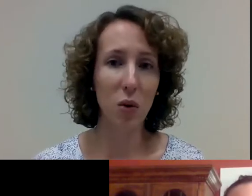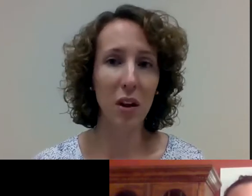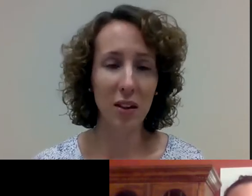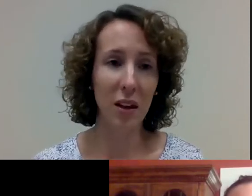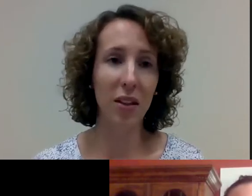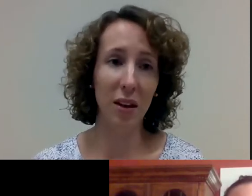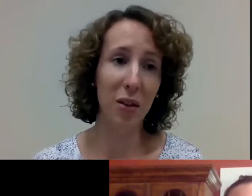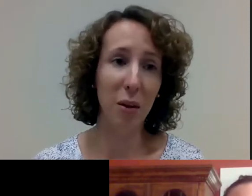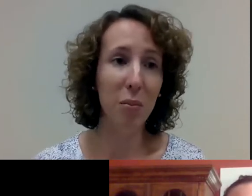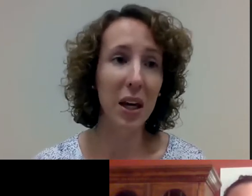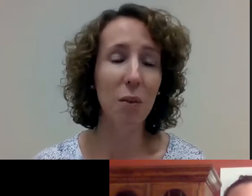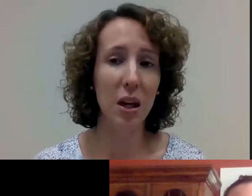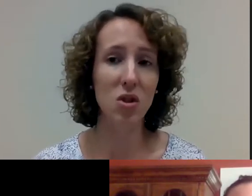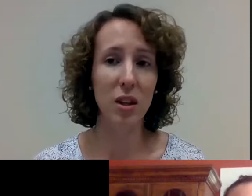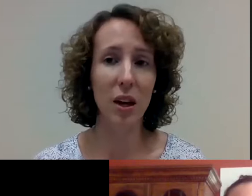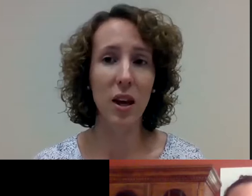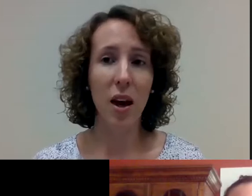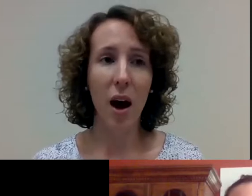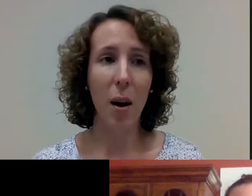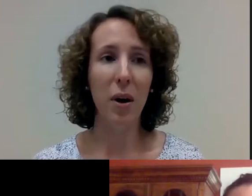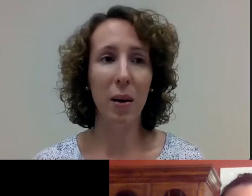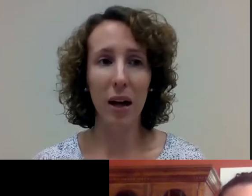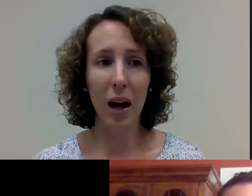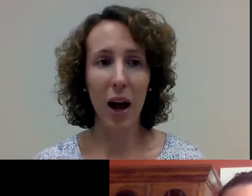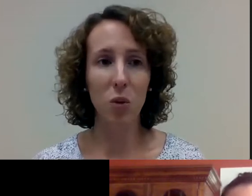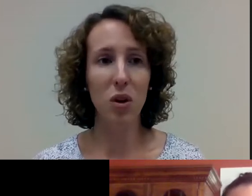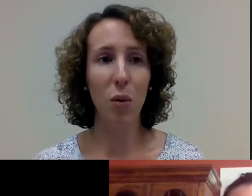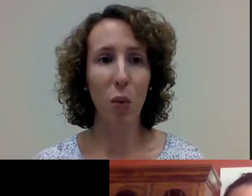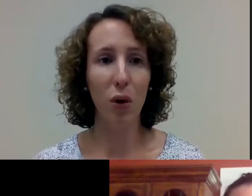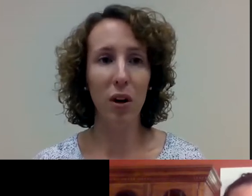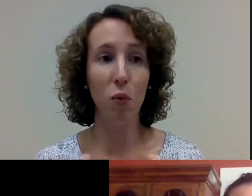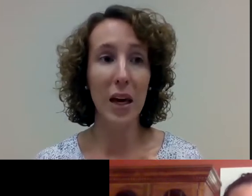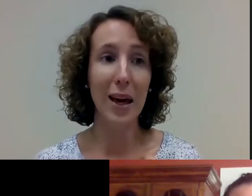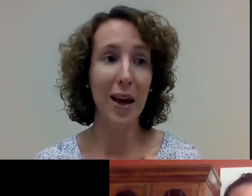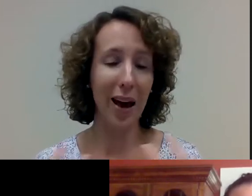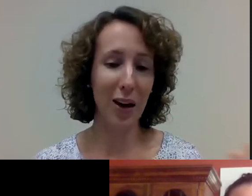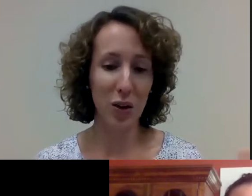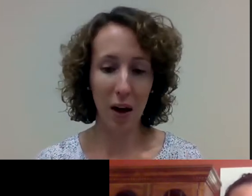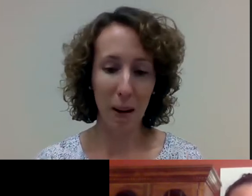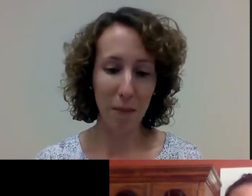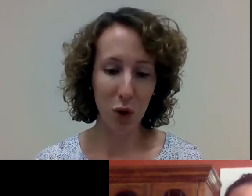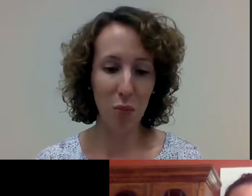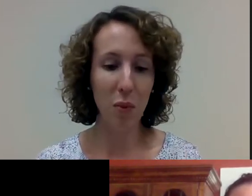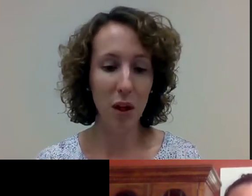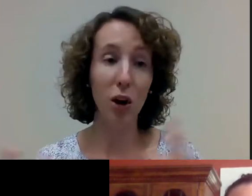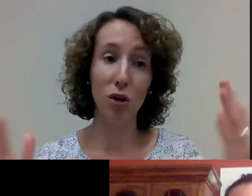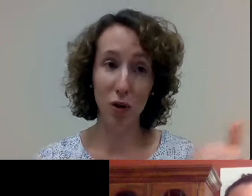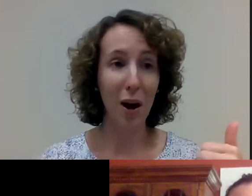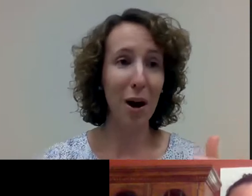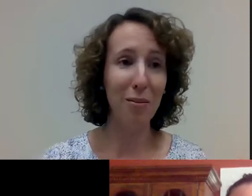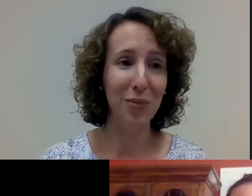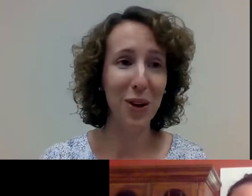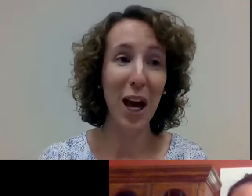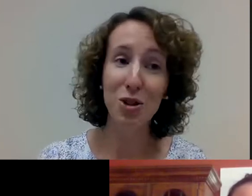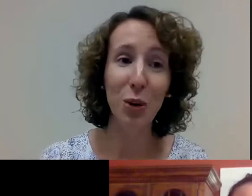Fi is really the key piece to this. Um, but again, that's what's so important if we as, um, you know, younger,